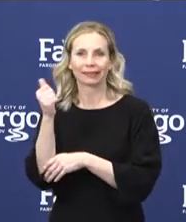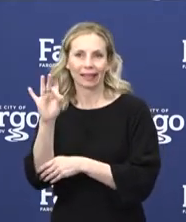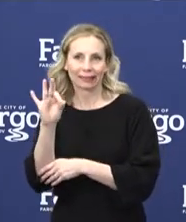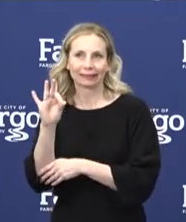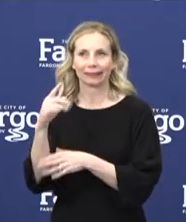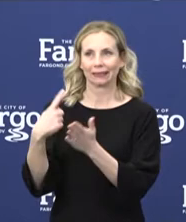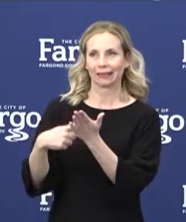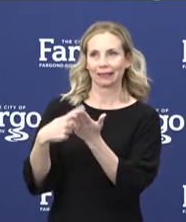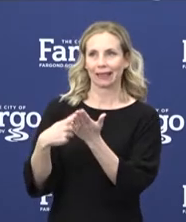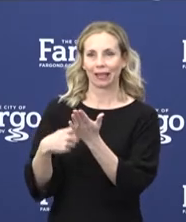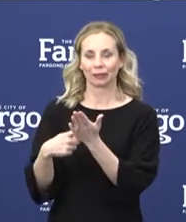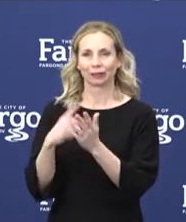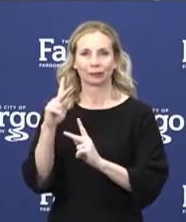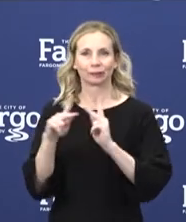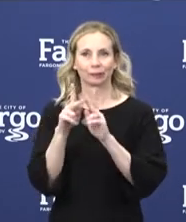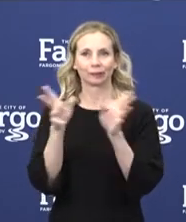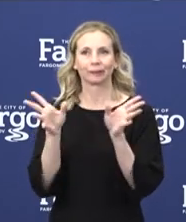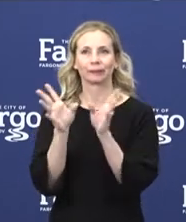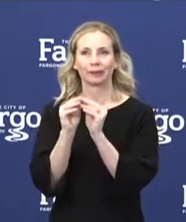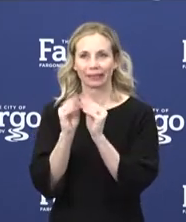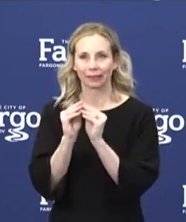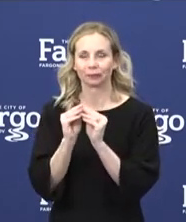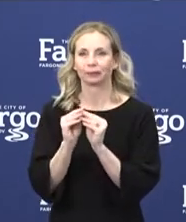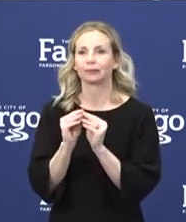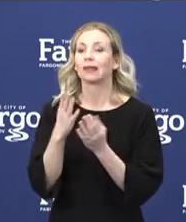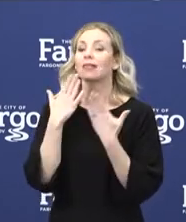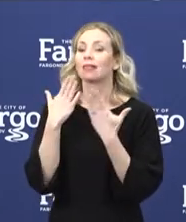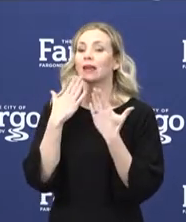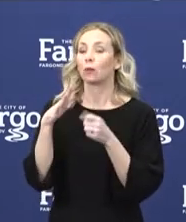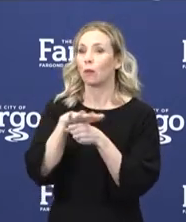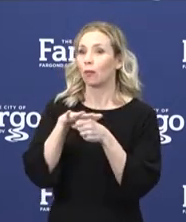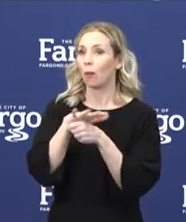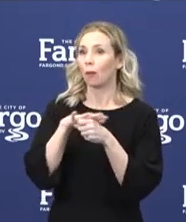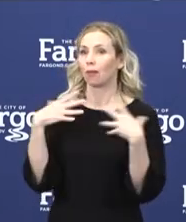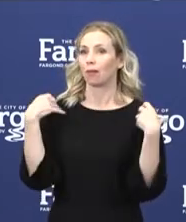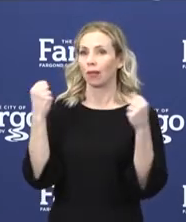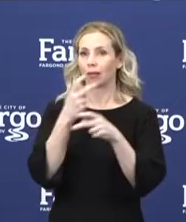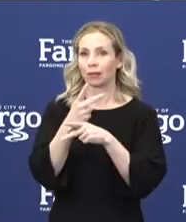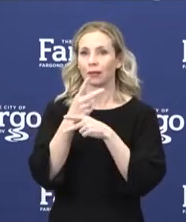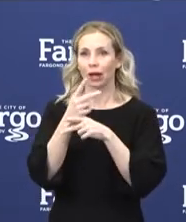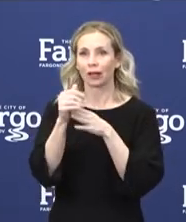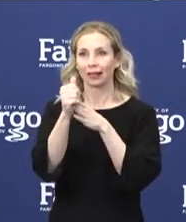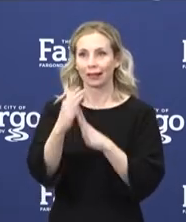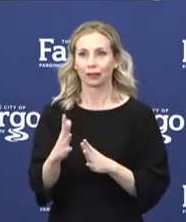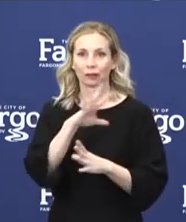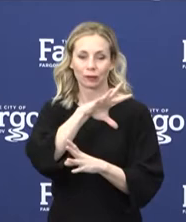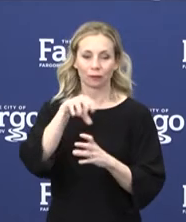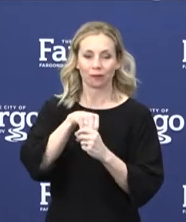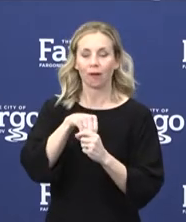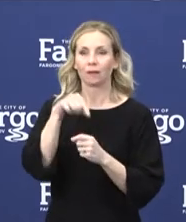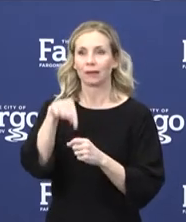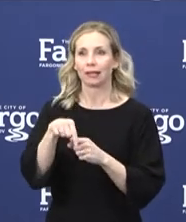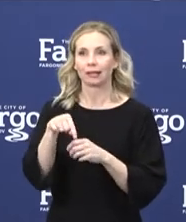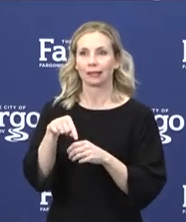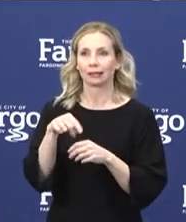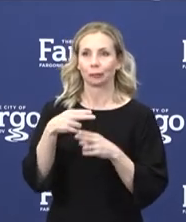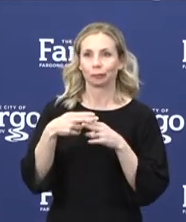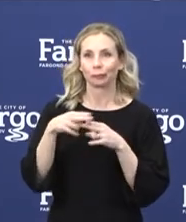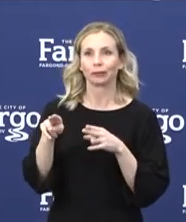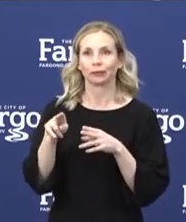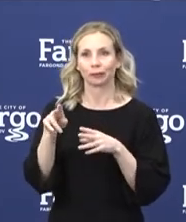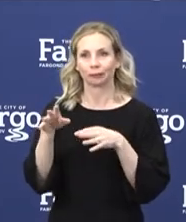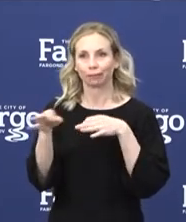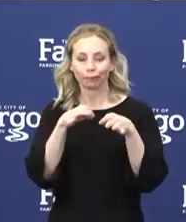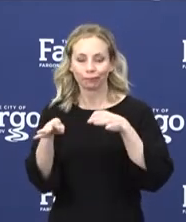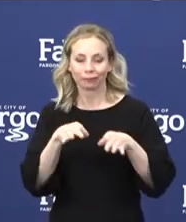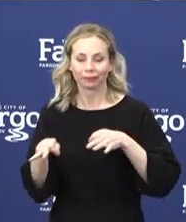I want to thank our local and elected healthcare leaders for joining this briefing today all virtually. The updates you provide